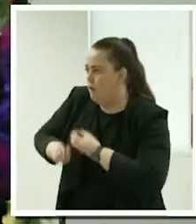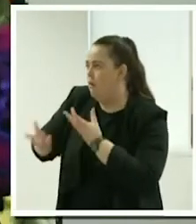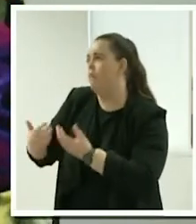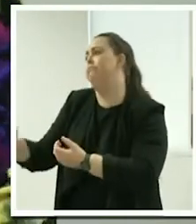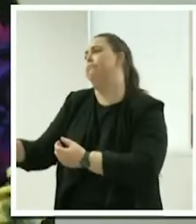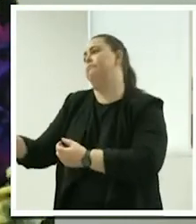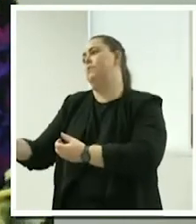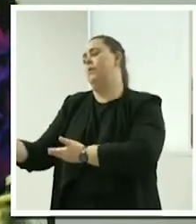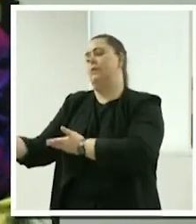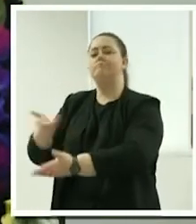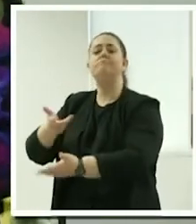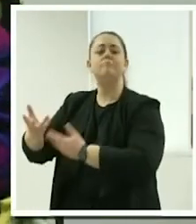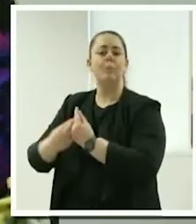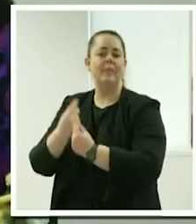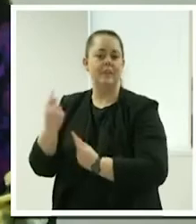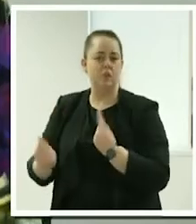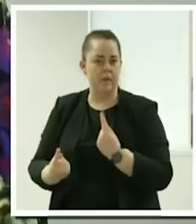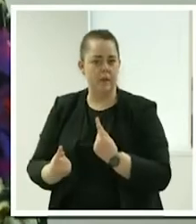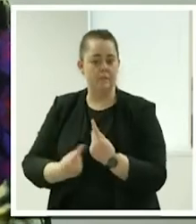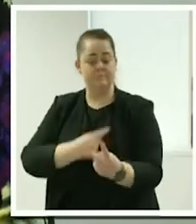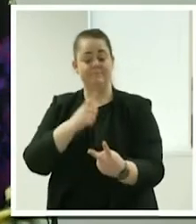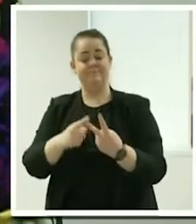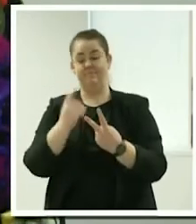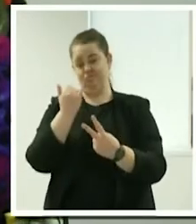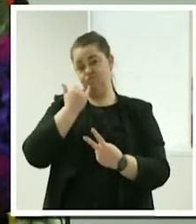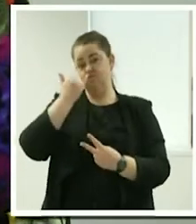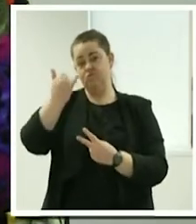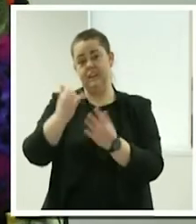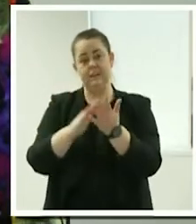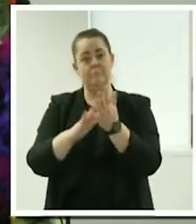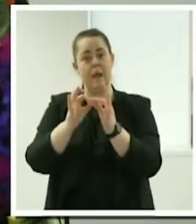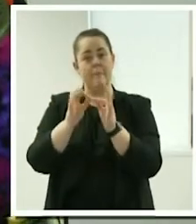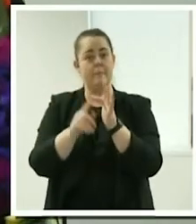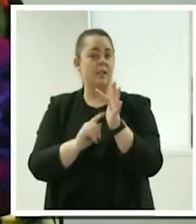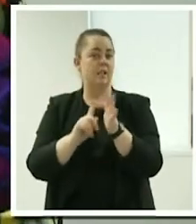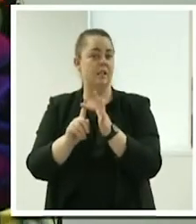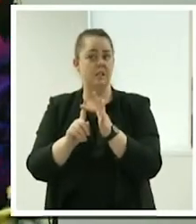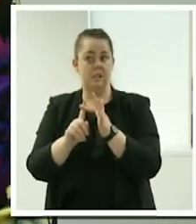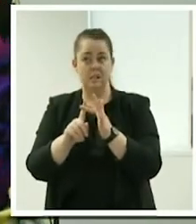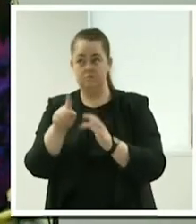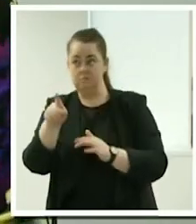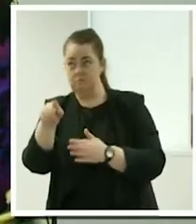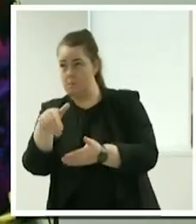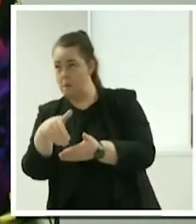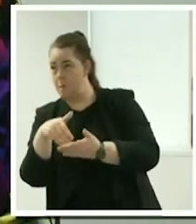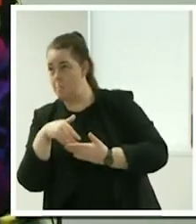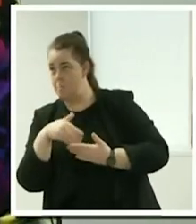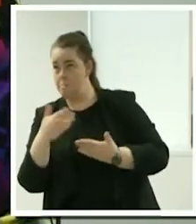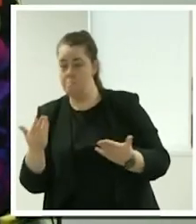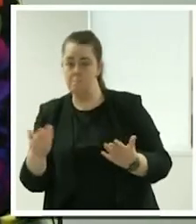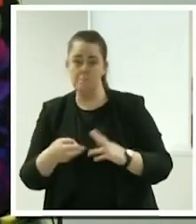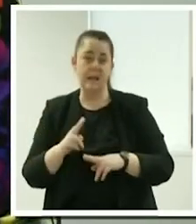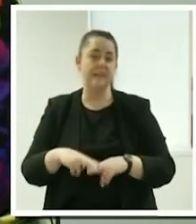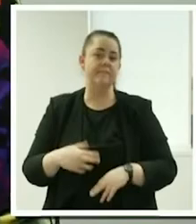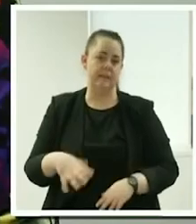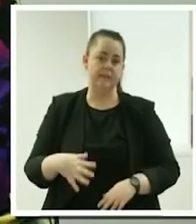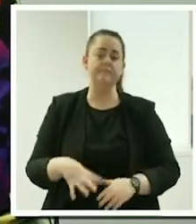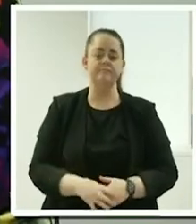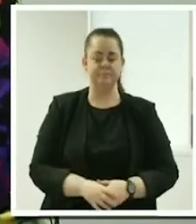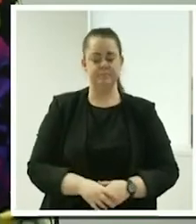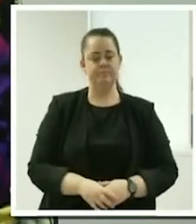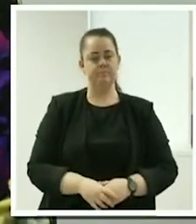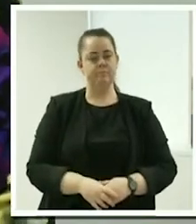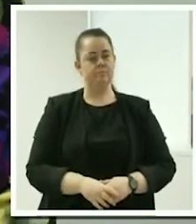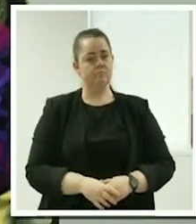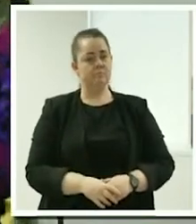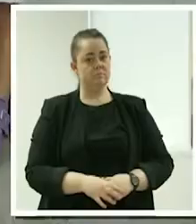would be I'd be on the phone to Mabel asking whether they've got connections that they can get me in contact with. How about you